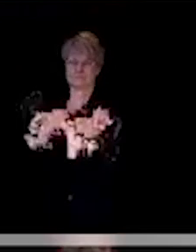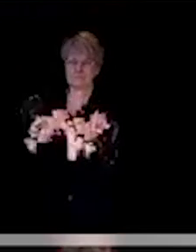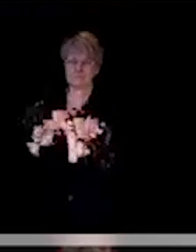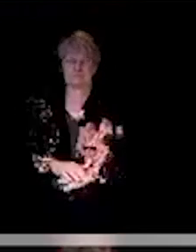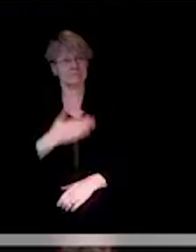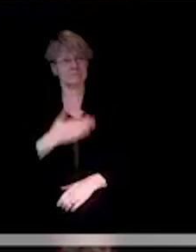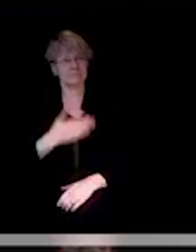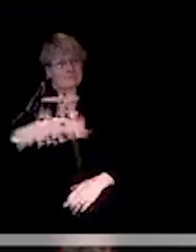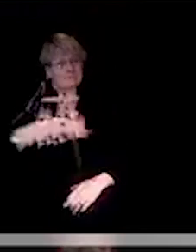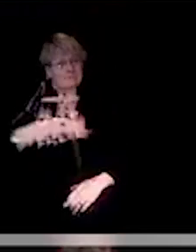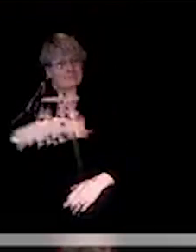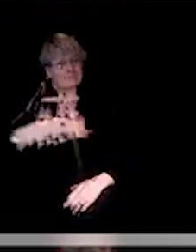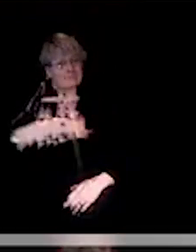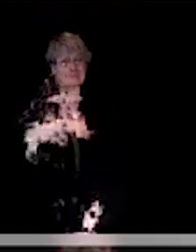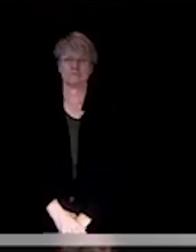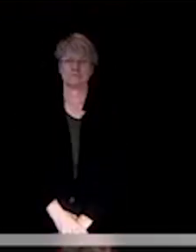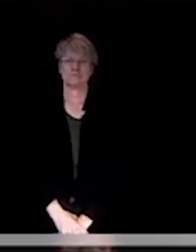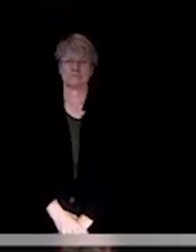Thanks.